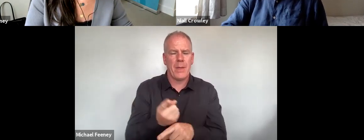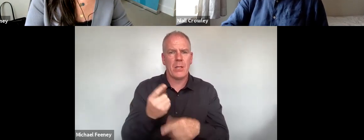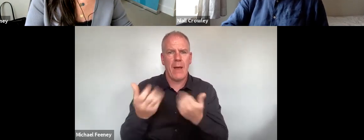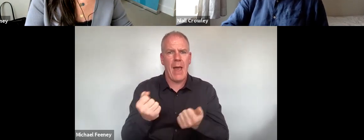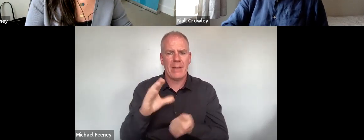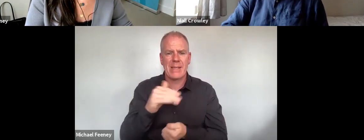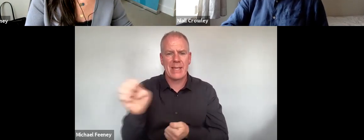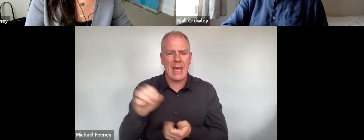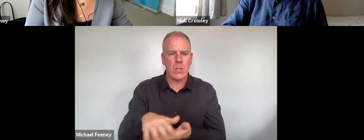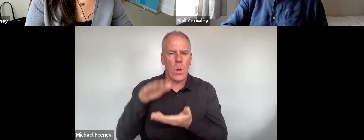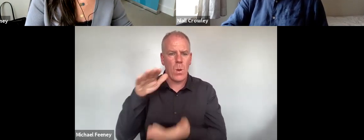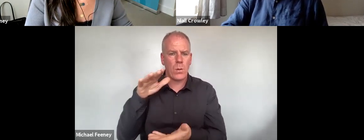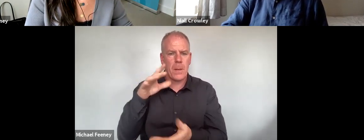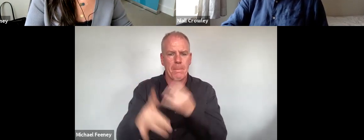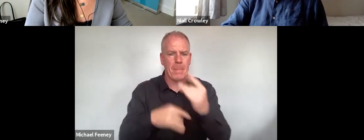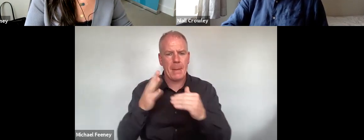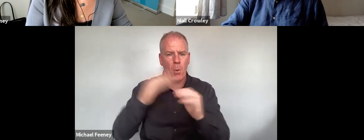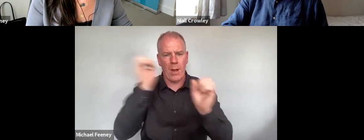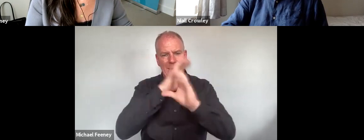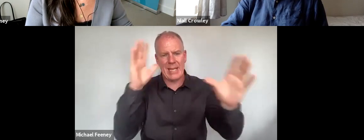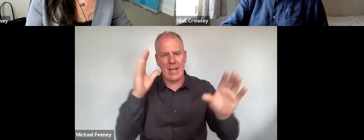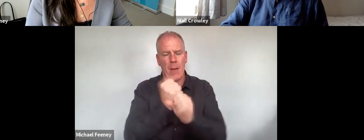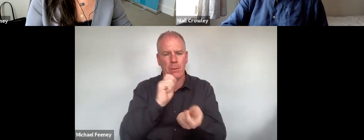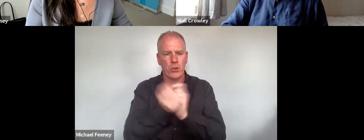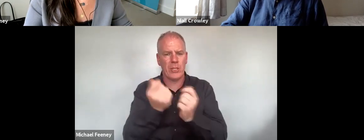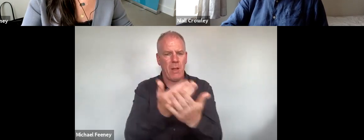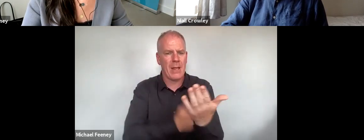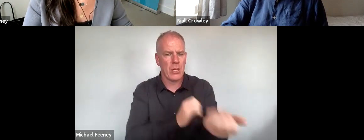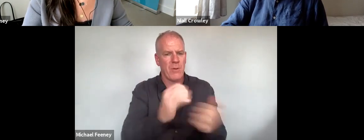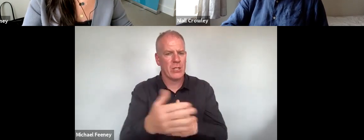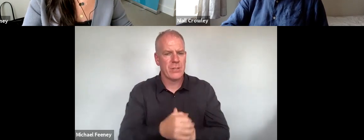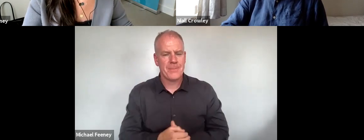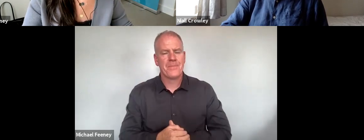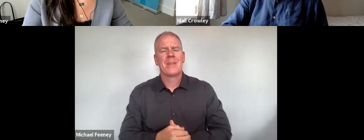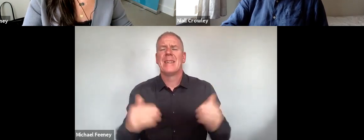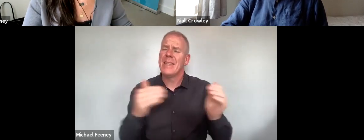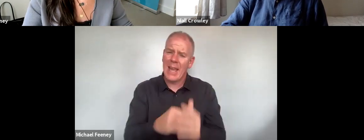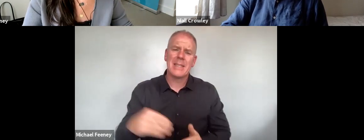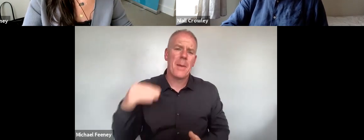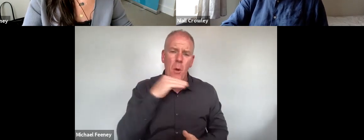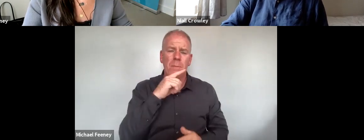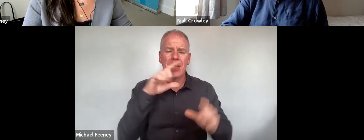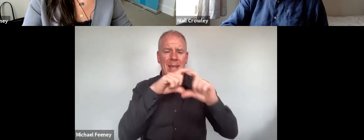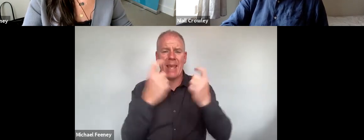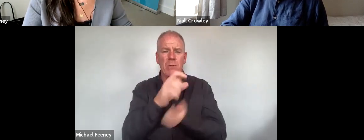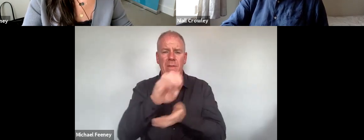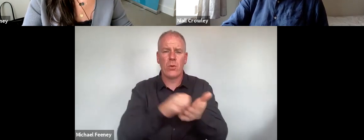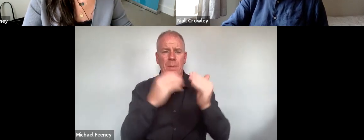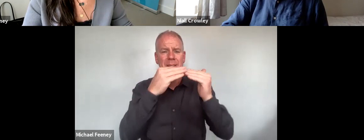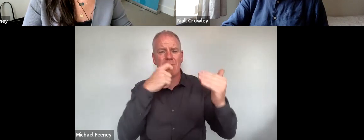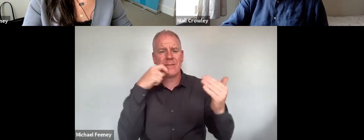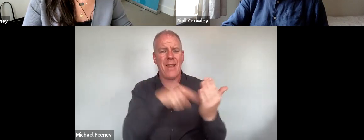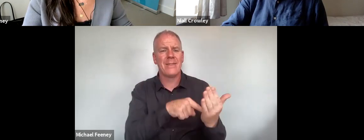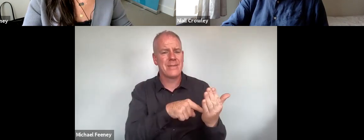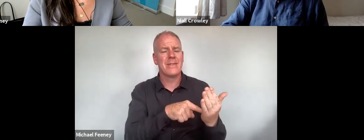law that gives new clarity to legislative provisions. However, while this is important, the Council of Europe standard emphasises that